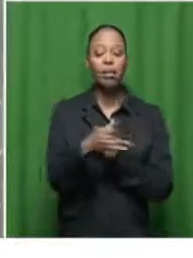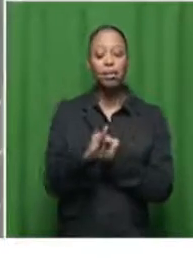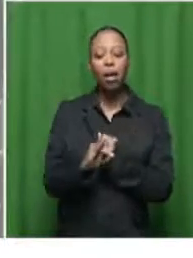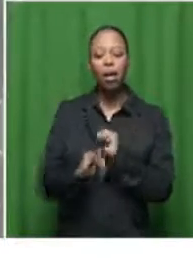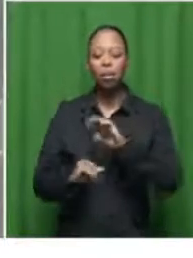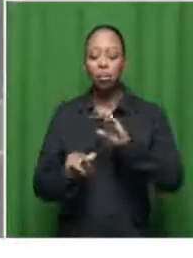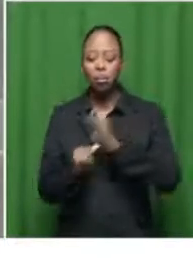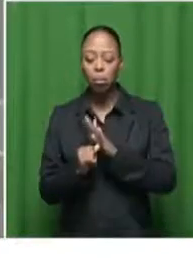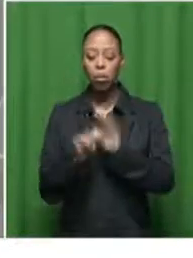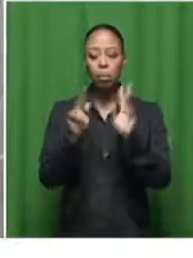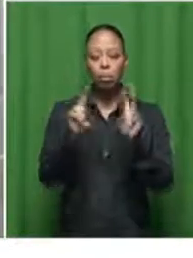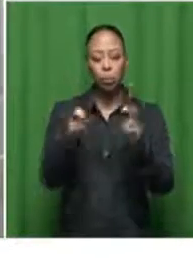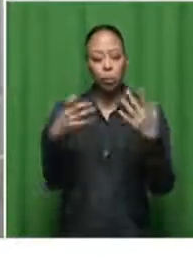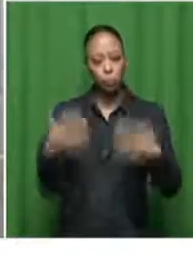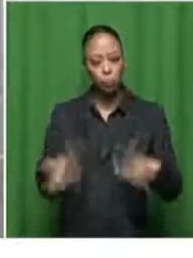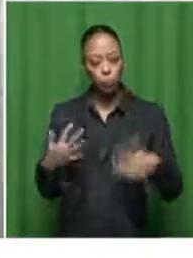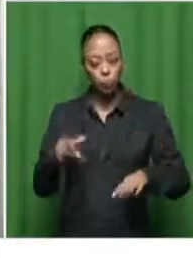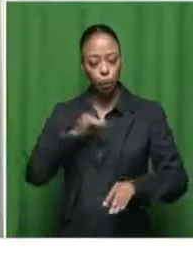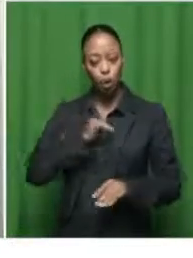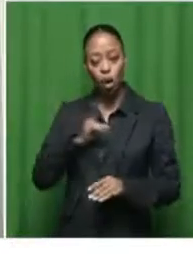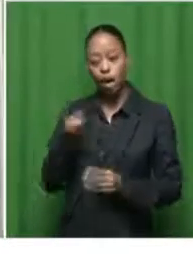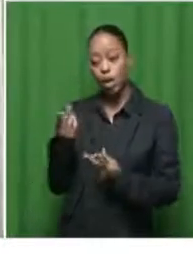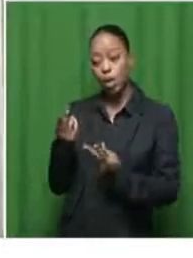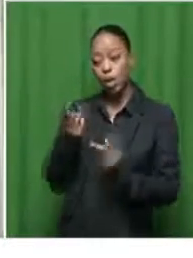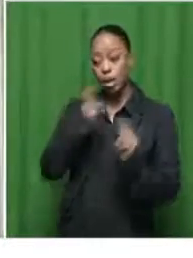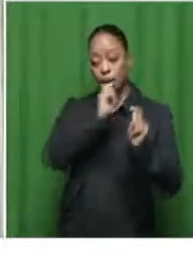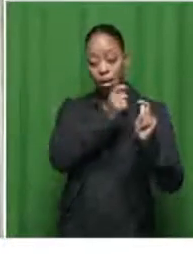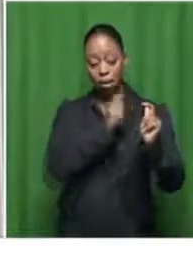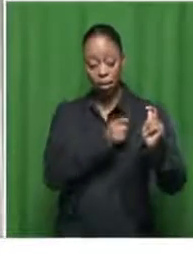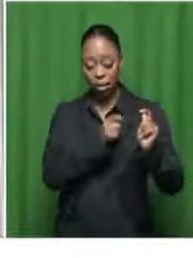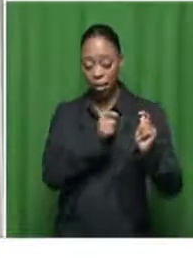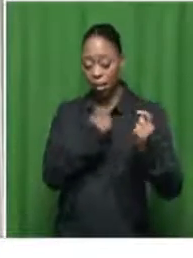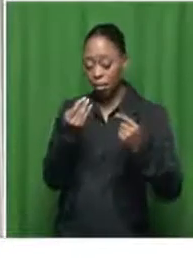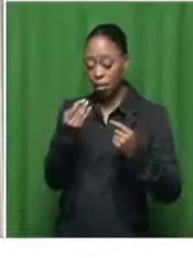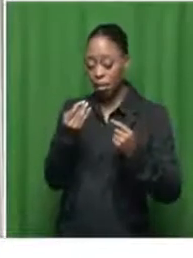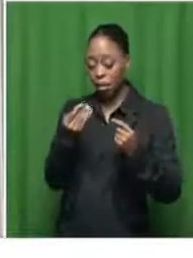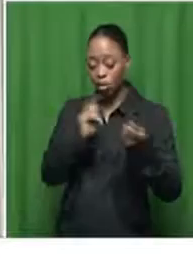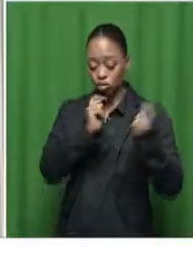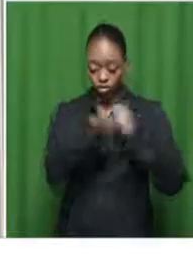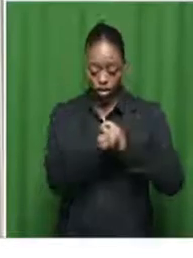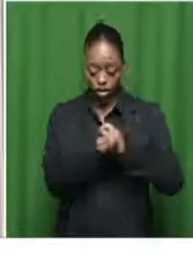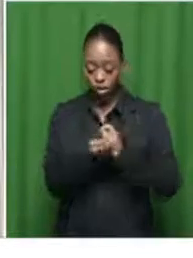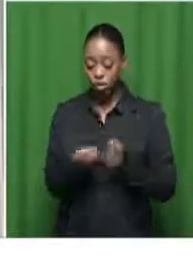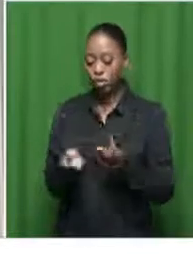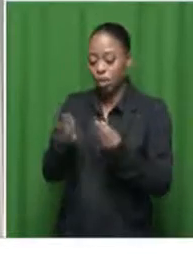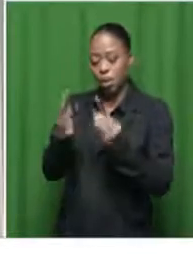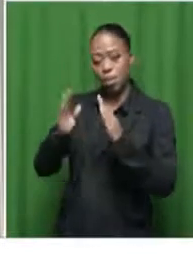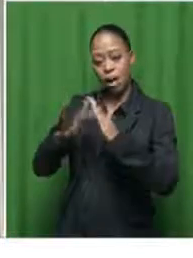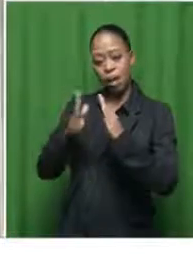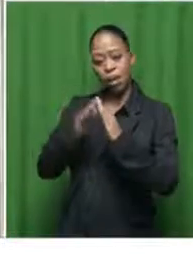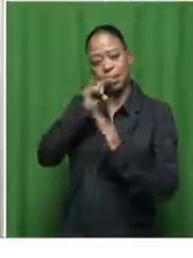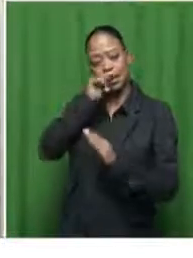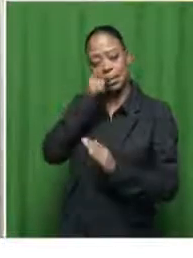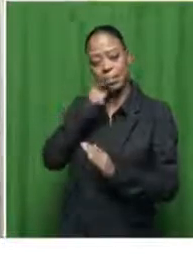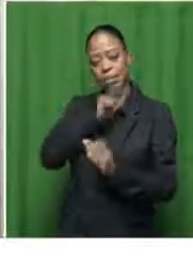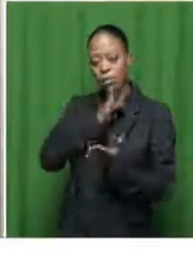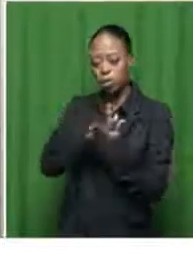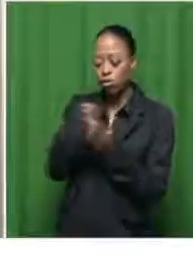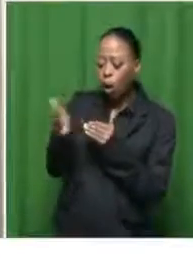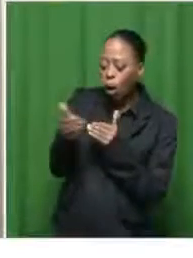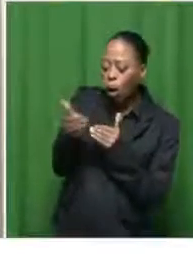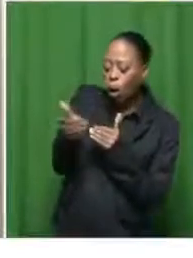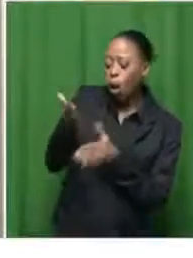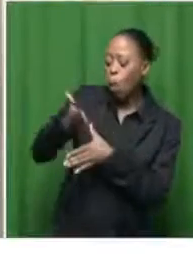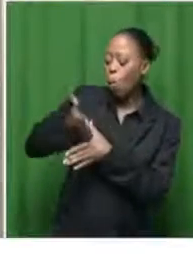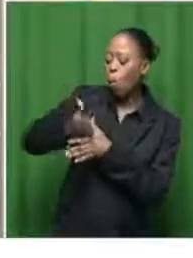issue to make sure that the new settlements really are accommodating people in terms of making sure that they are closer to